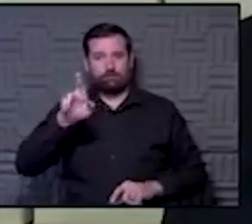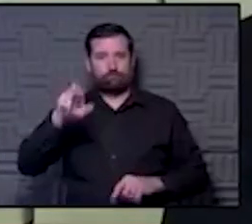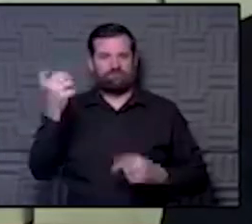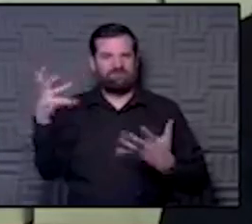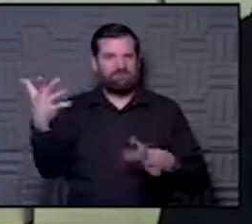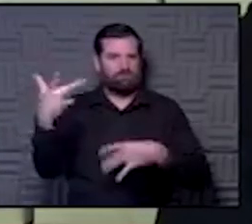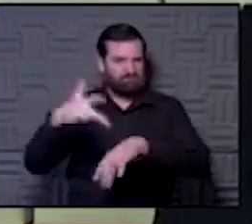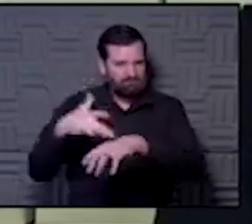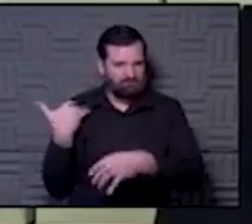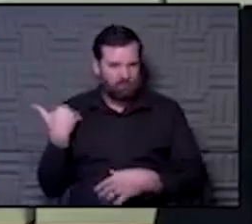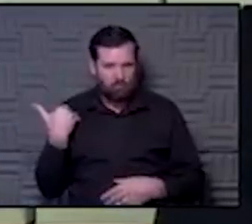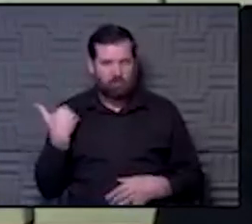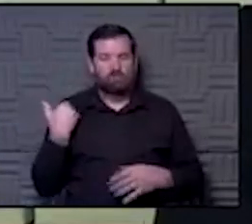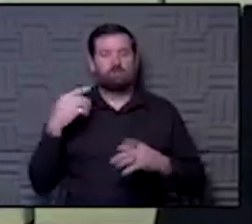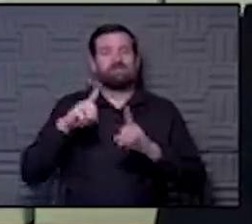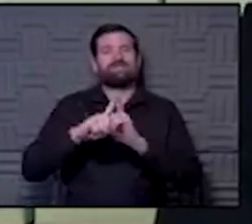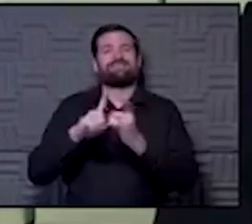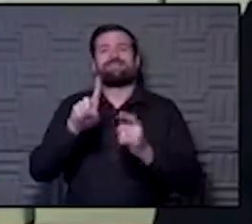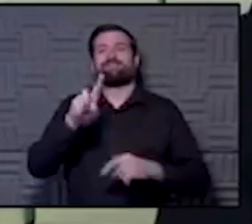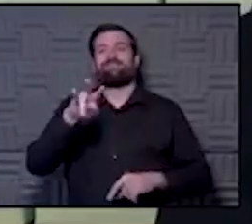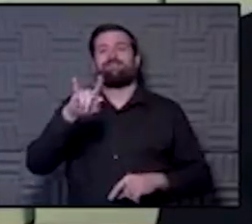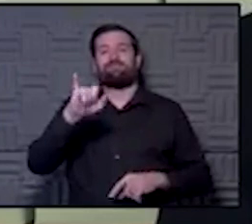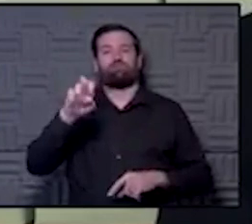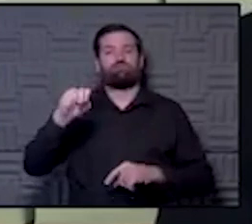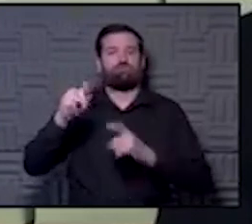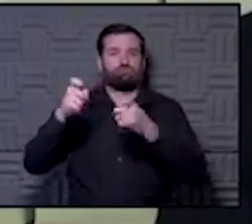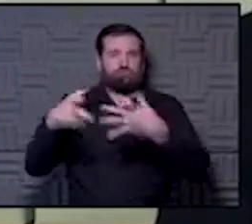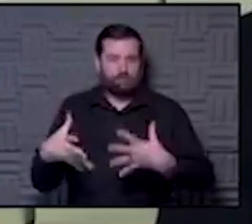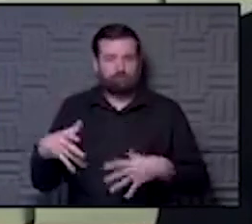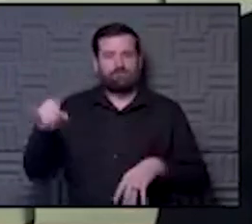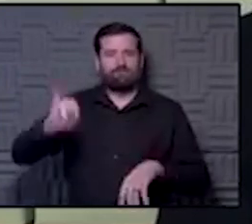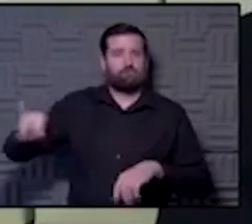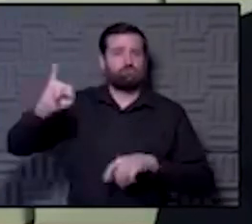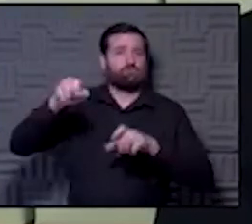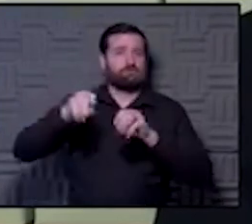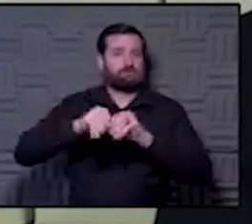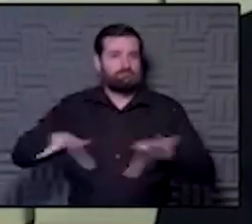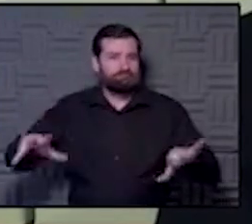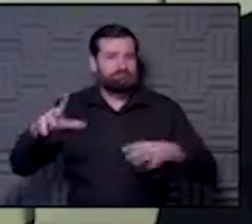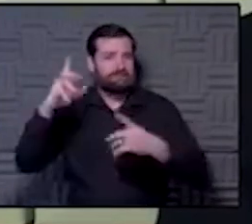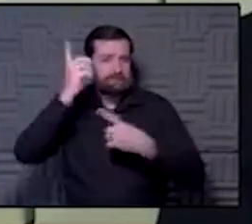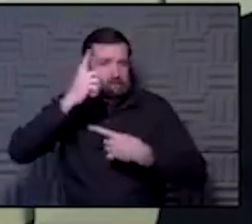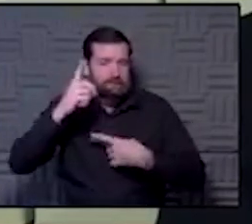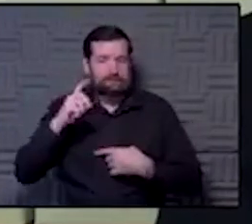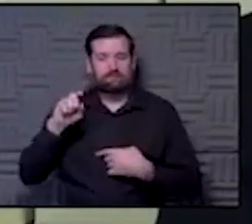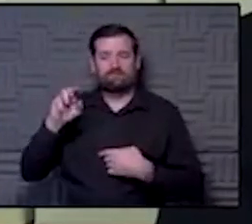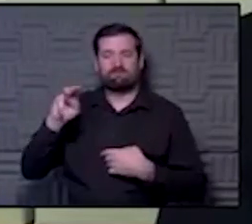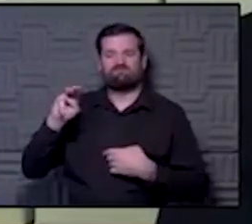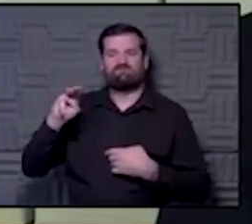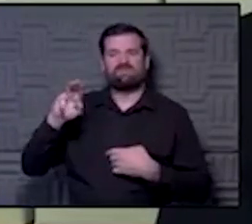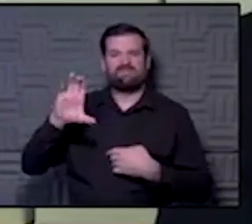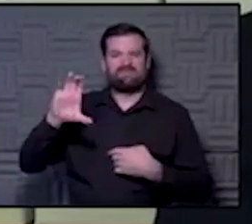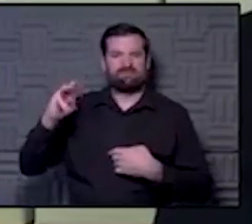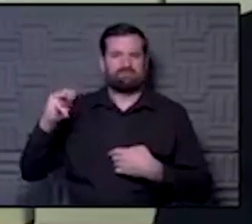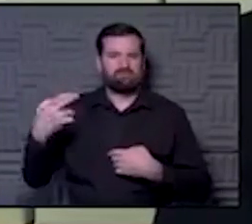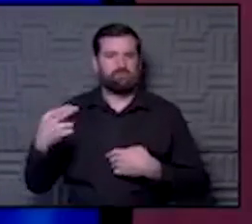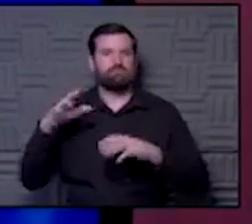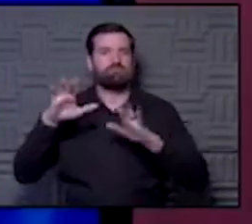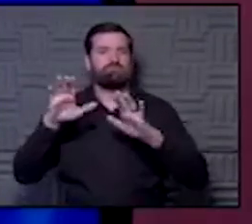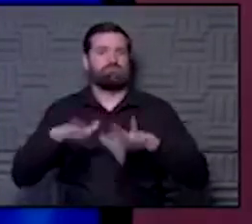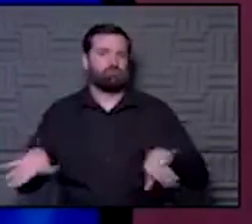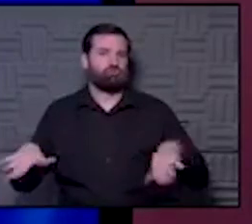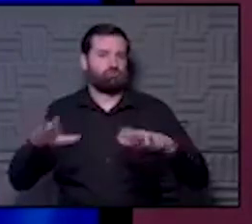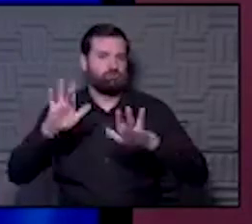back. The Division Director of Infectious Disease at Children's Mercy Hospital. We're going to talk about vaccines and update the story today